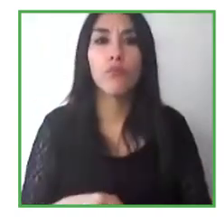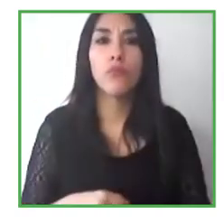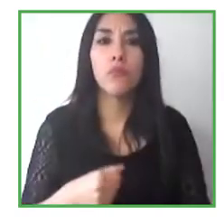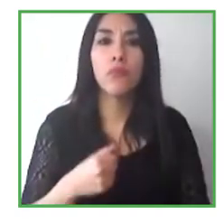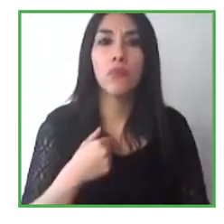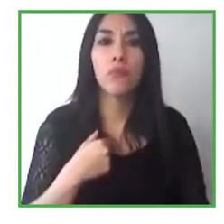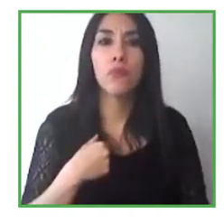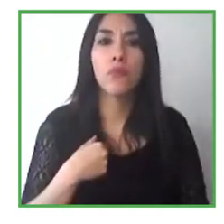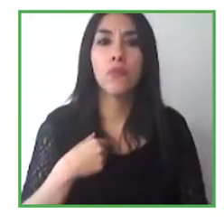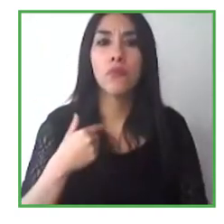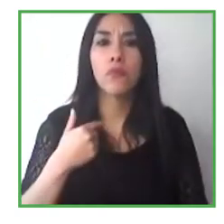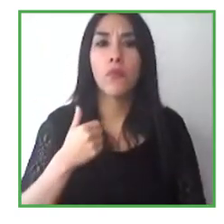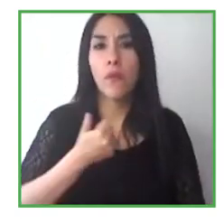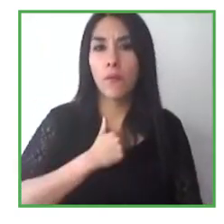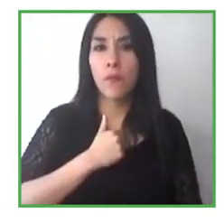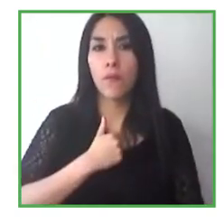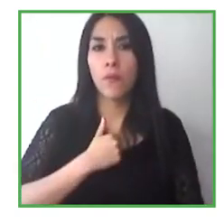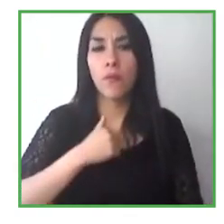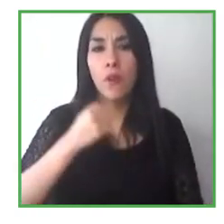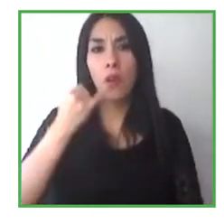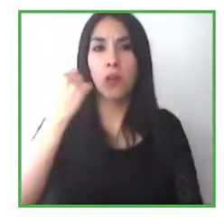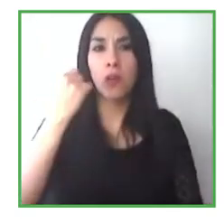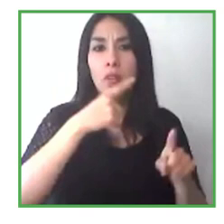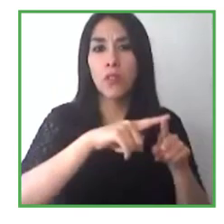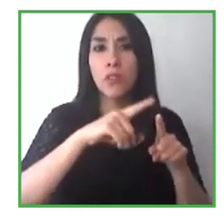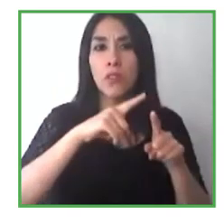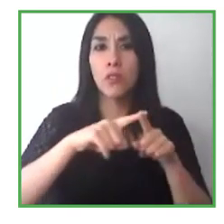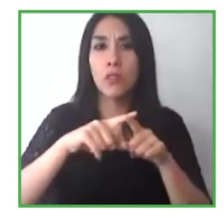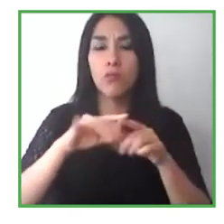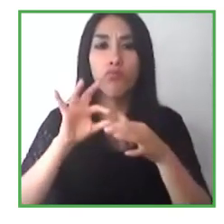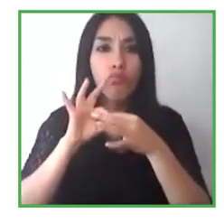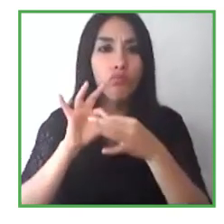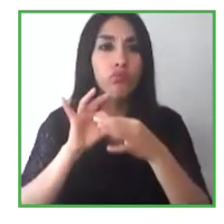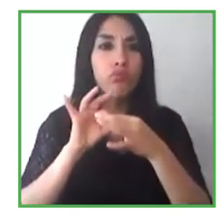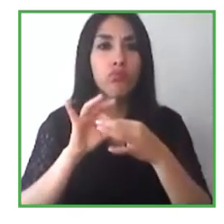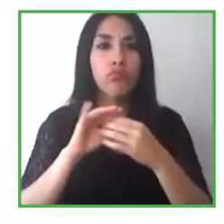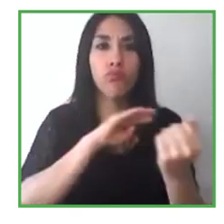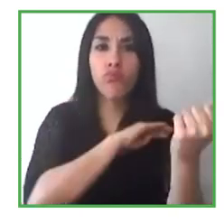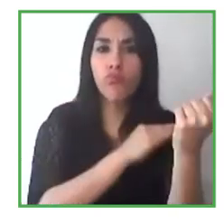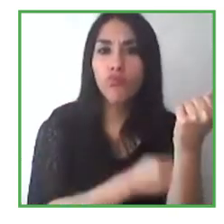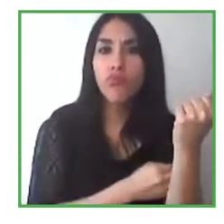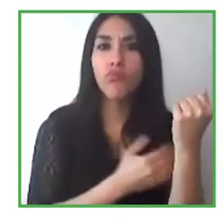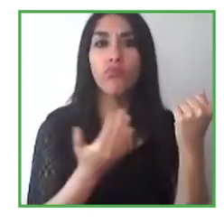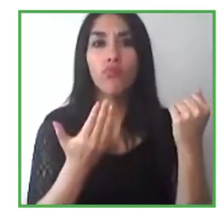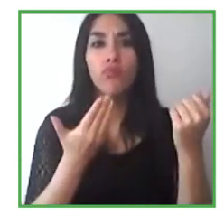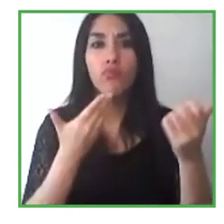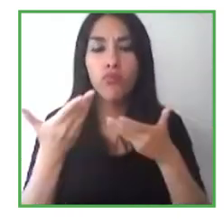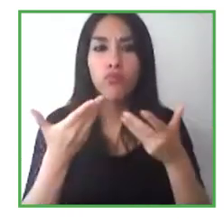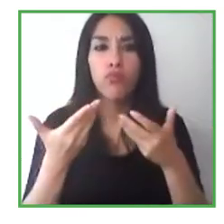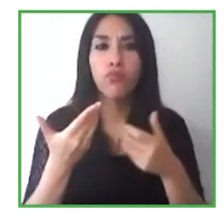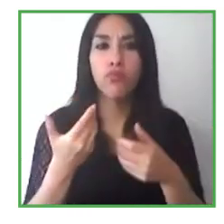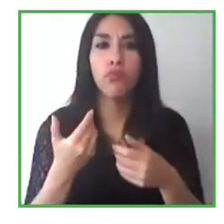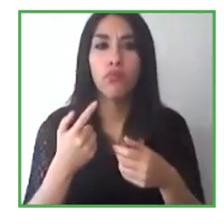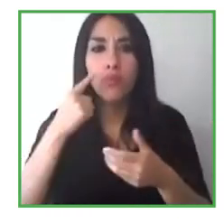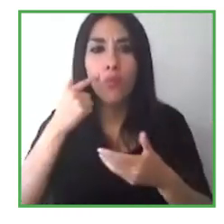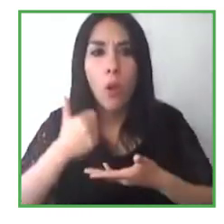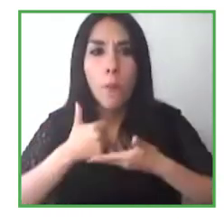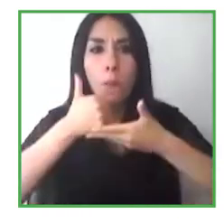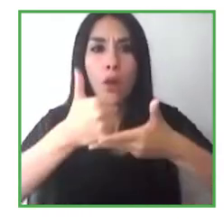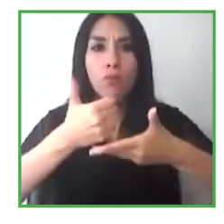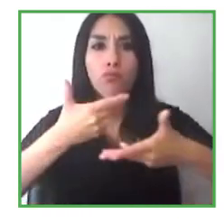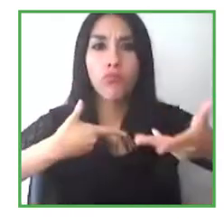technology as an enabler. And seeing technology as the incredibly powerful and resourceful